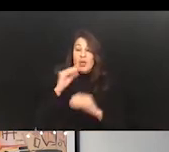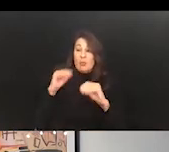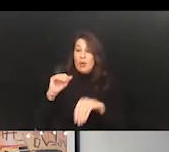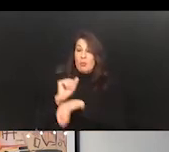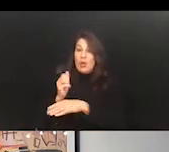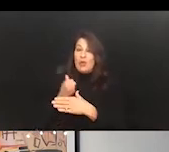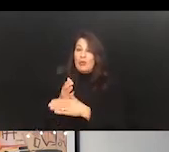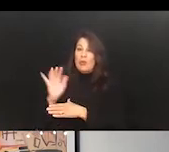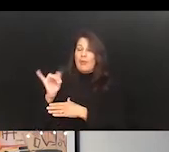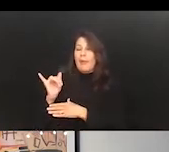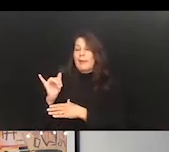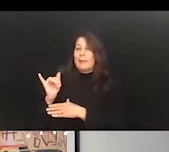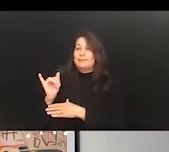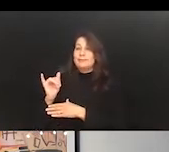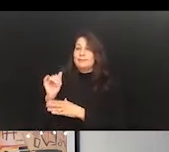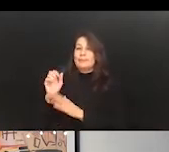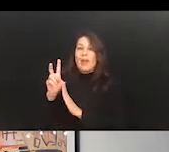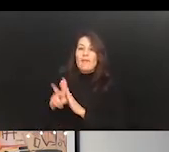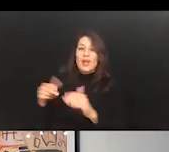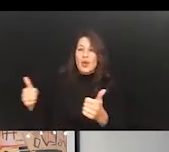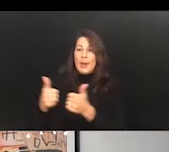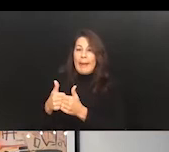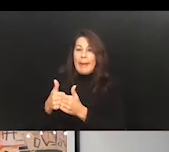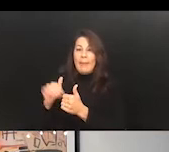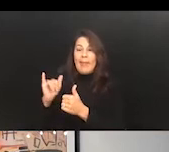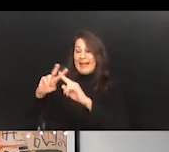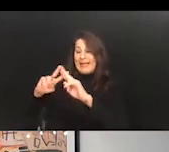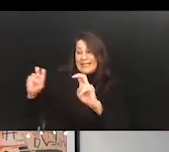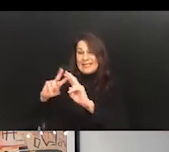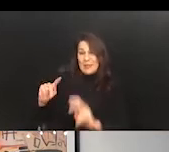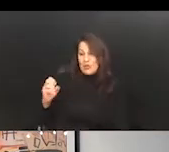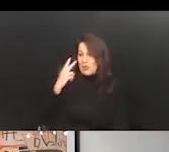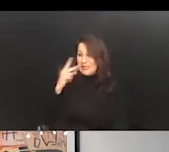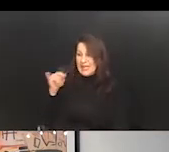game-like assessment to see if they're suited to be an employee,